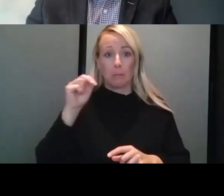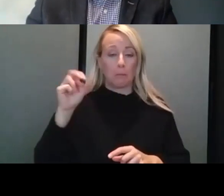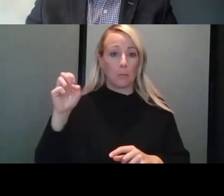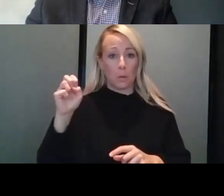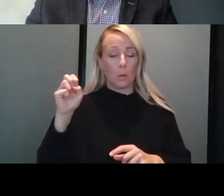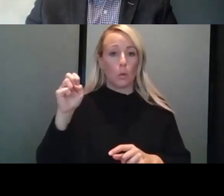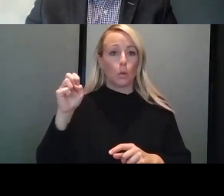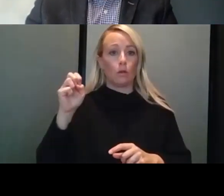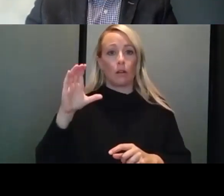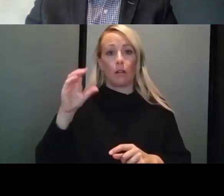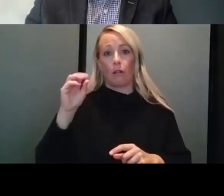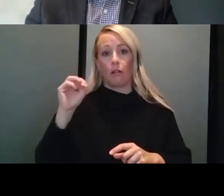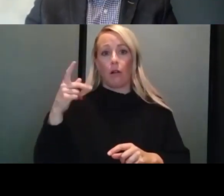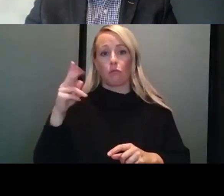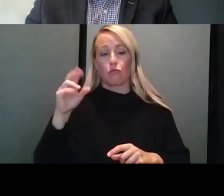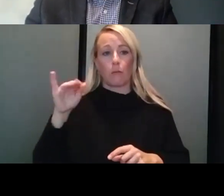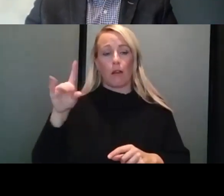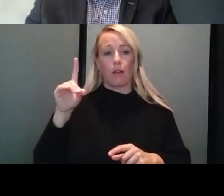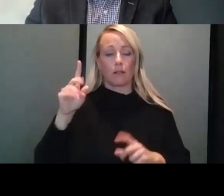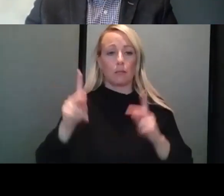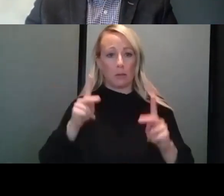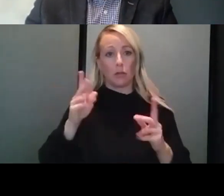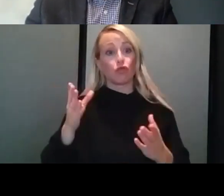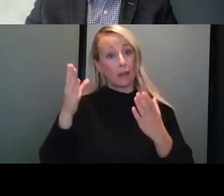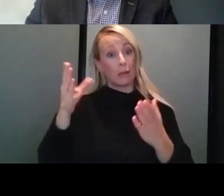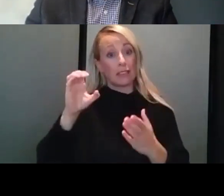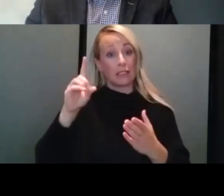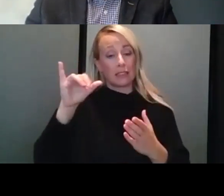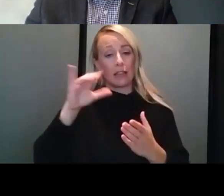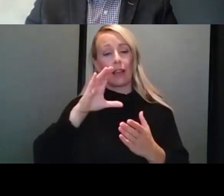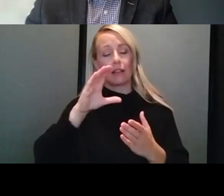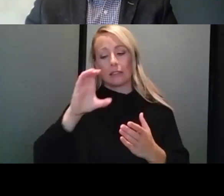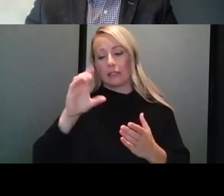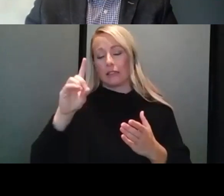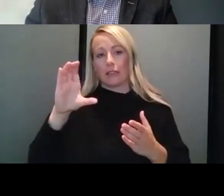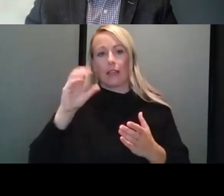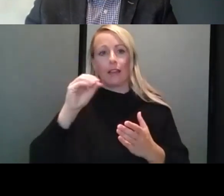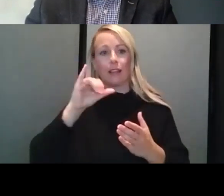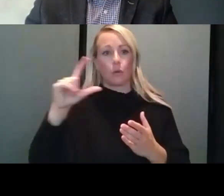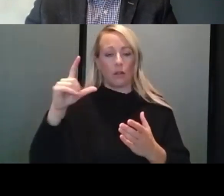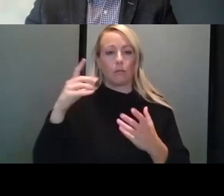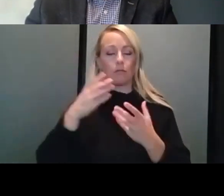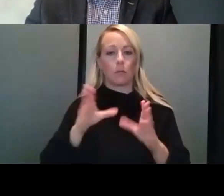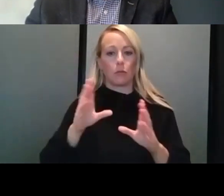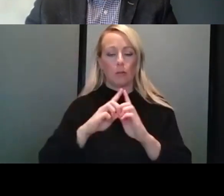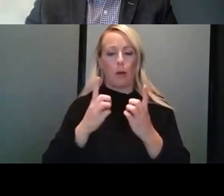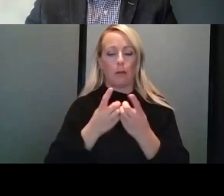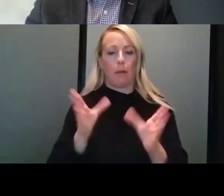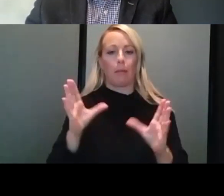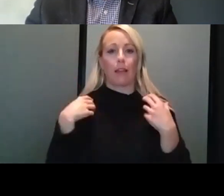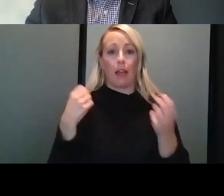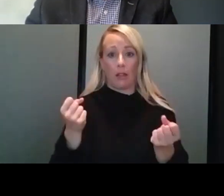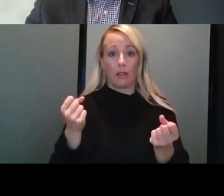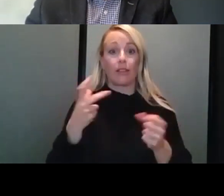as recommended by both the CDC and the Illinois Department of Public Health. The Moderna vaccine is given each